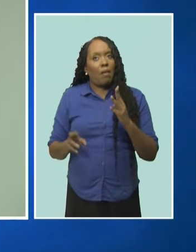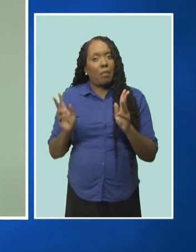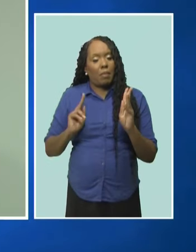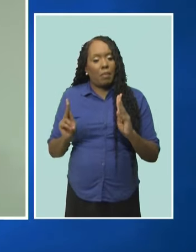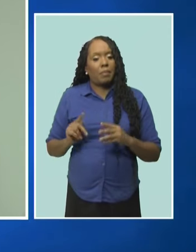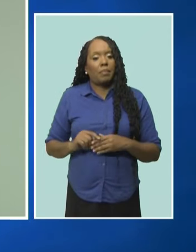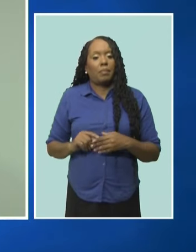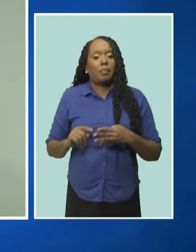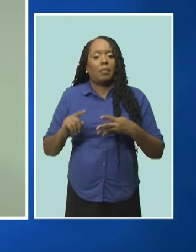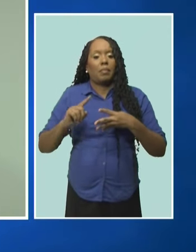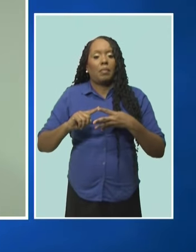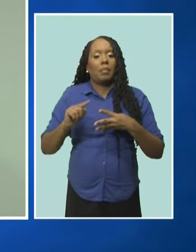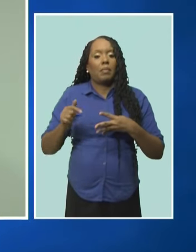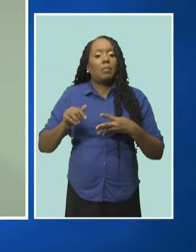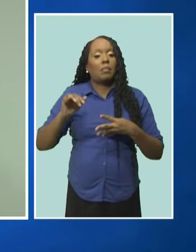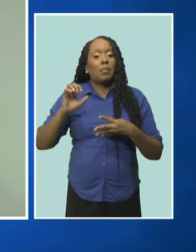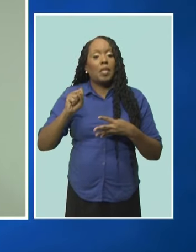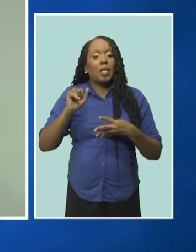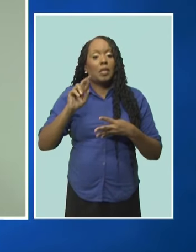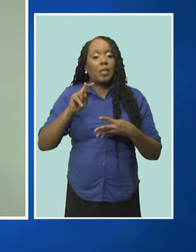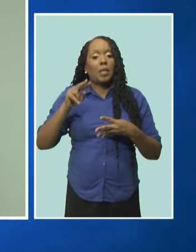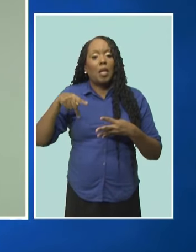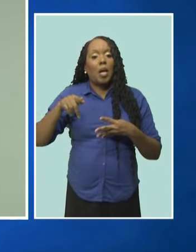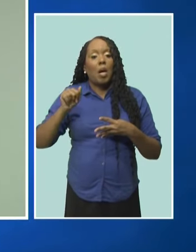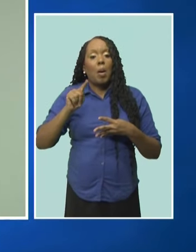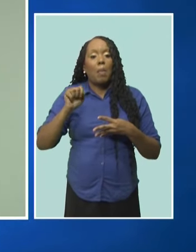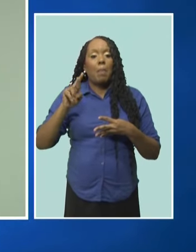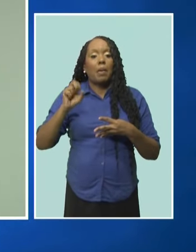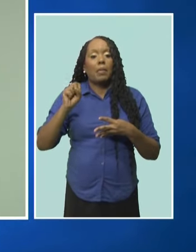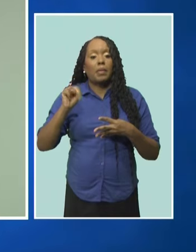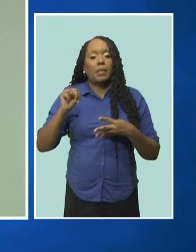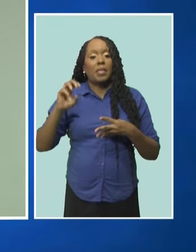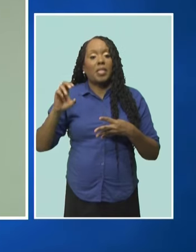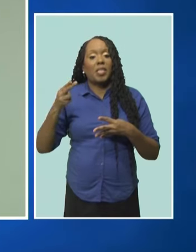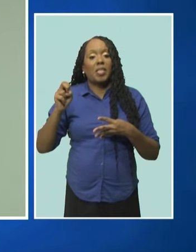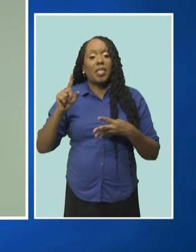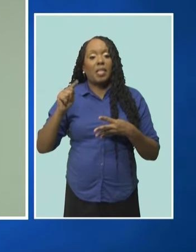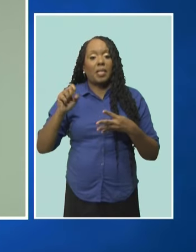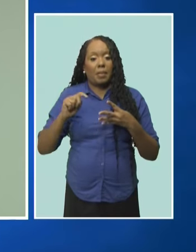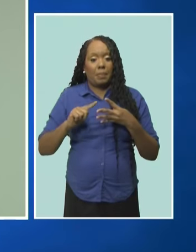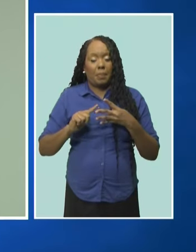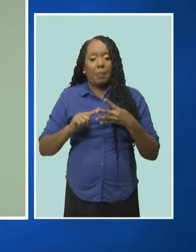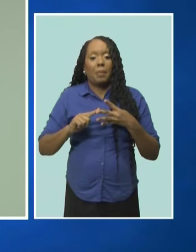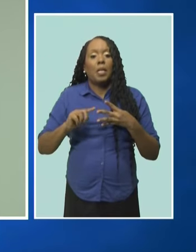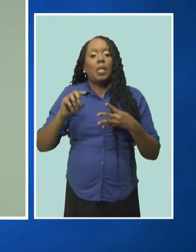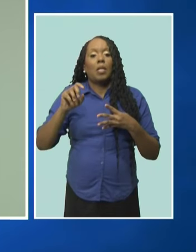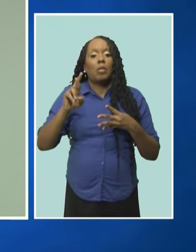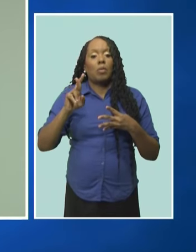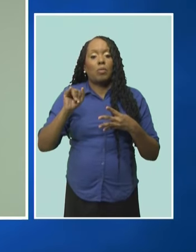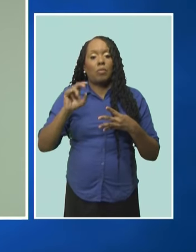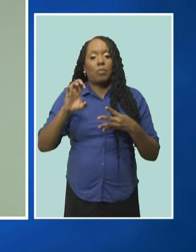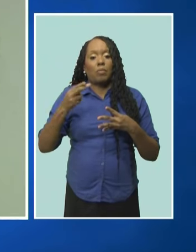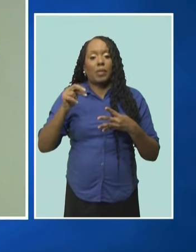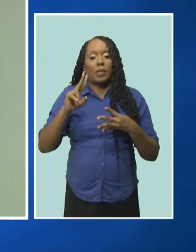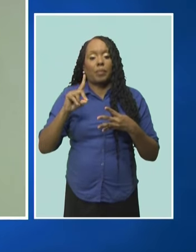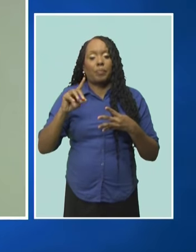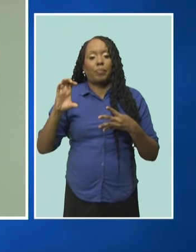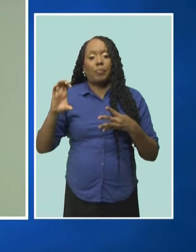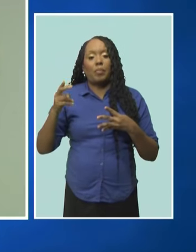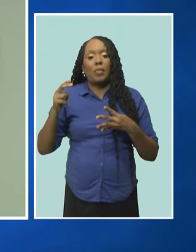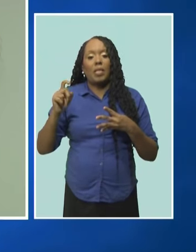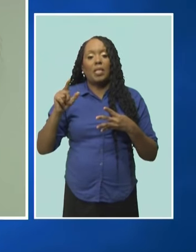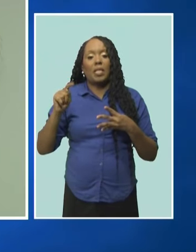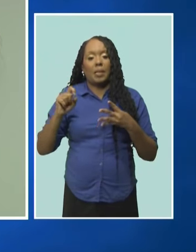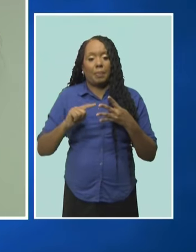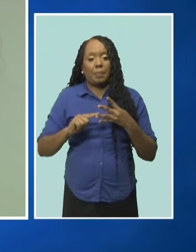Patterson Cheltenham, former President of the Senate Sir Richard Cheltenham, former Attorney General Sir Henry Ford, and